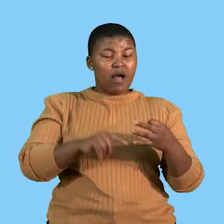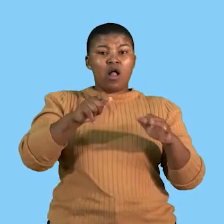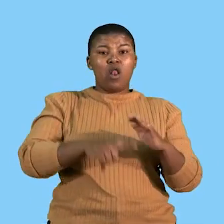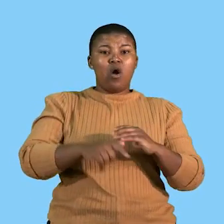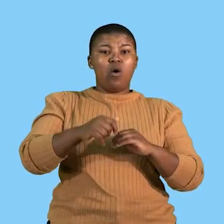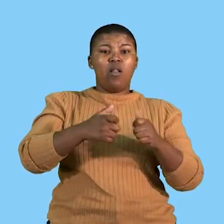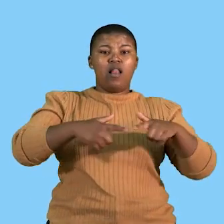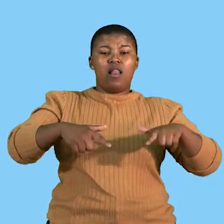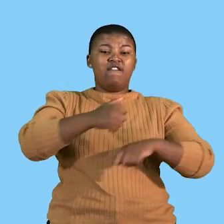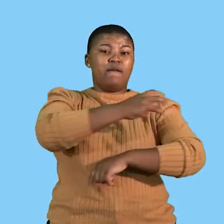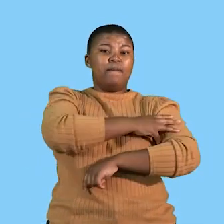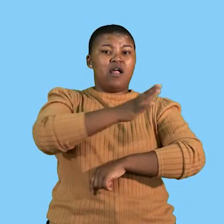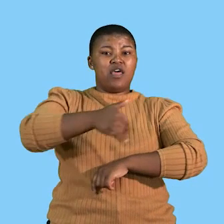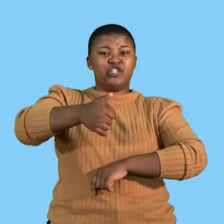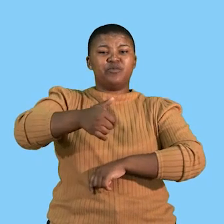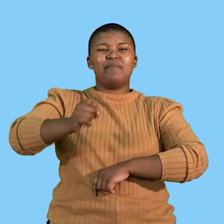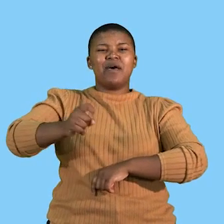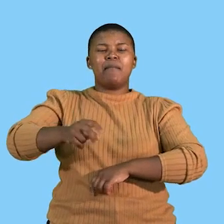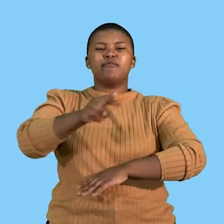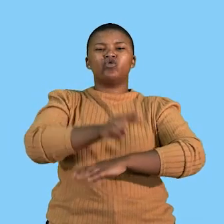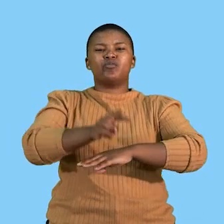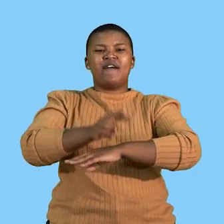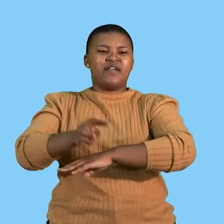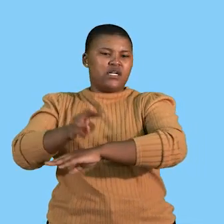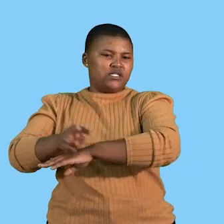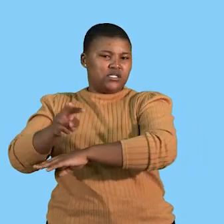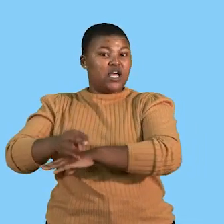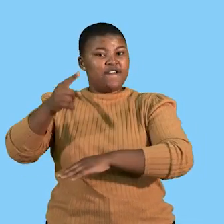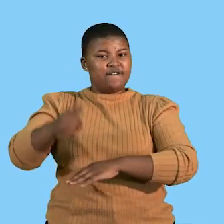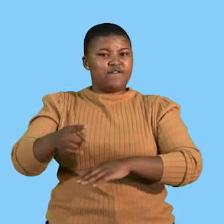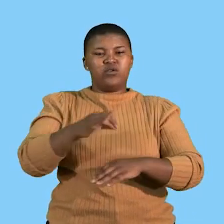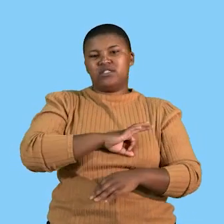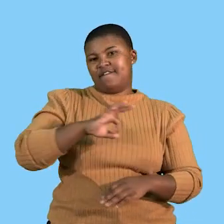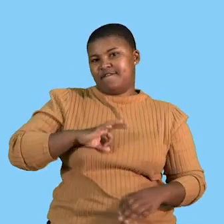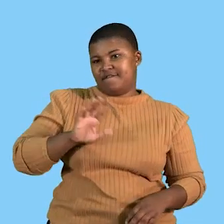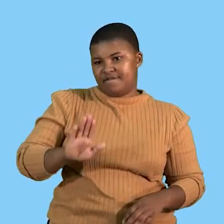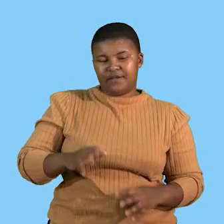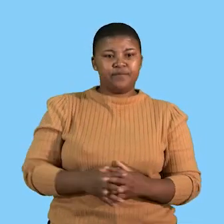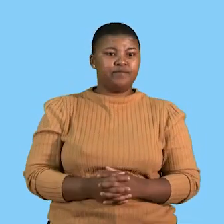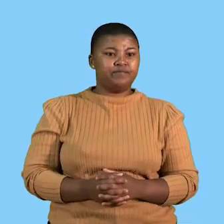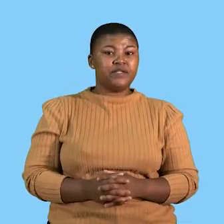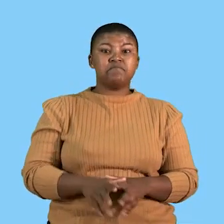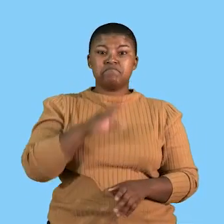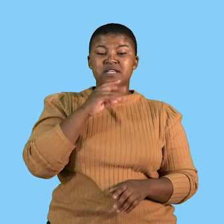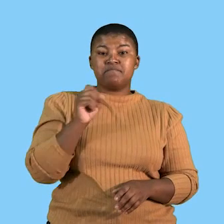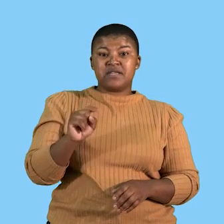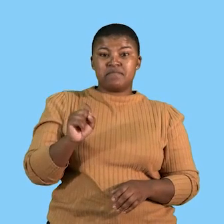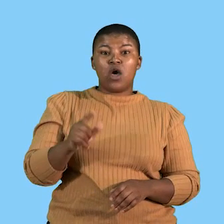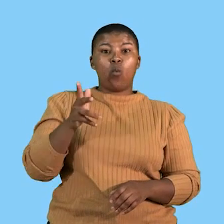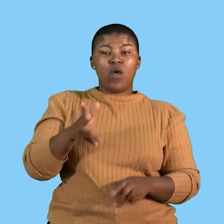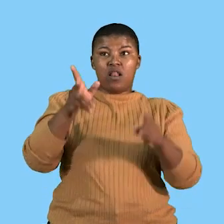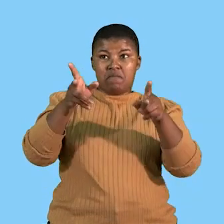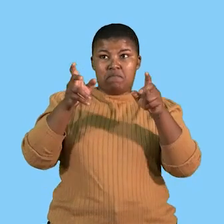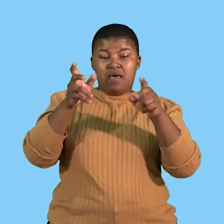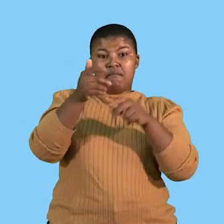remember lower level management is usually our supervisors of our employees. So they will